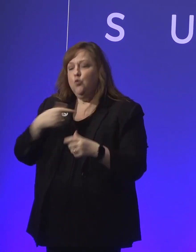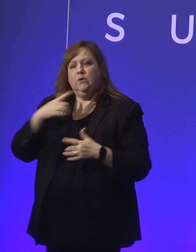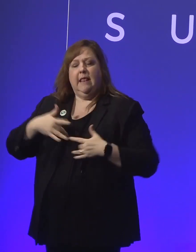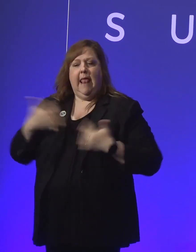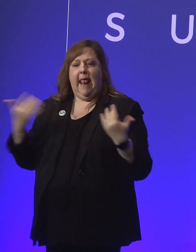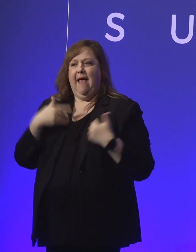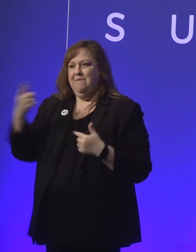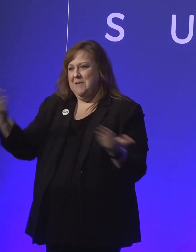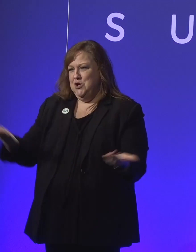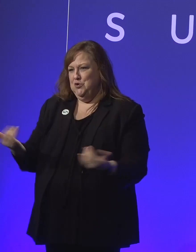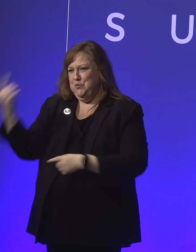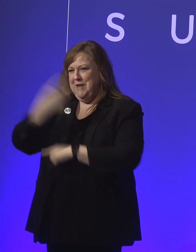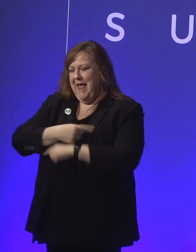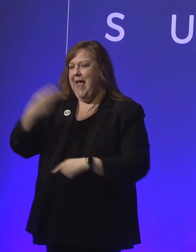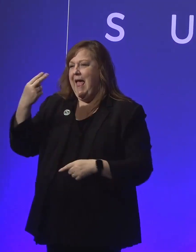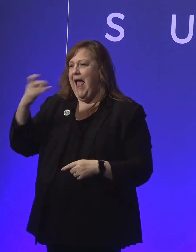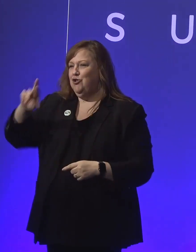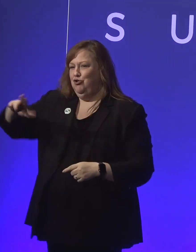him here today. Hector.